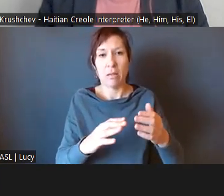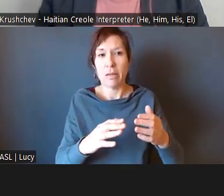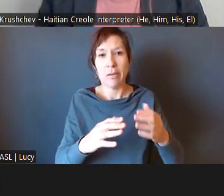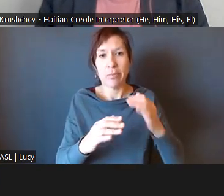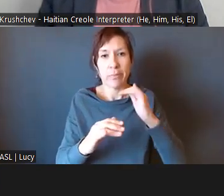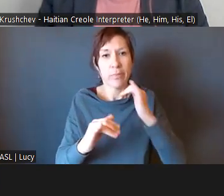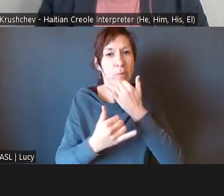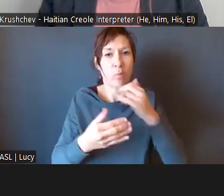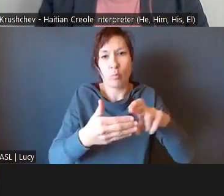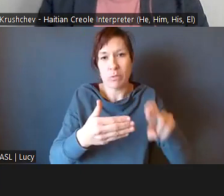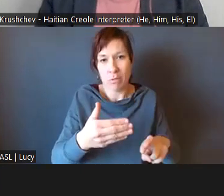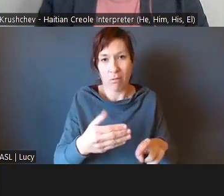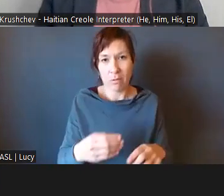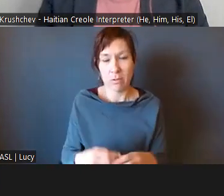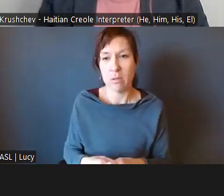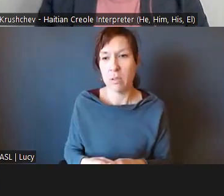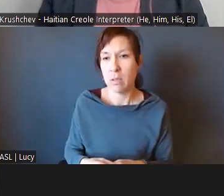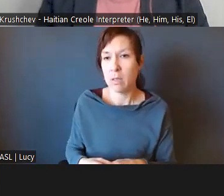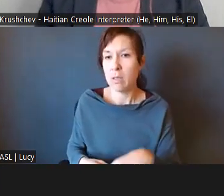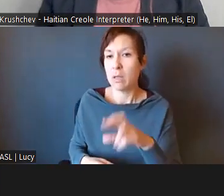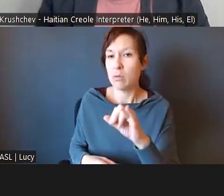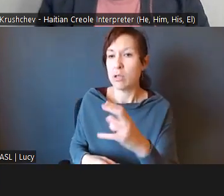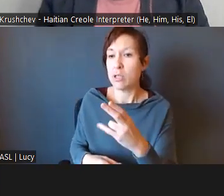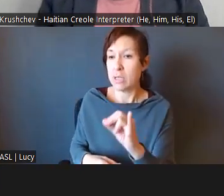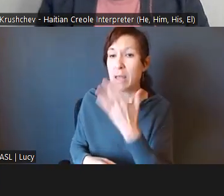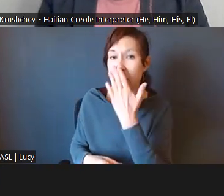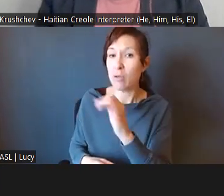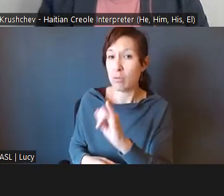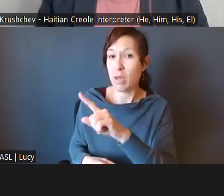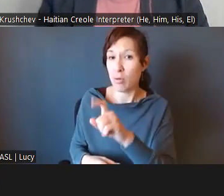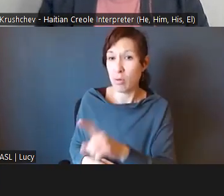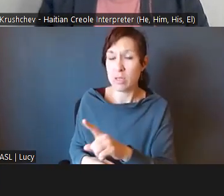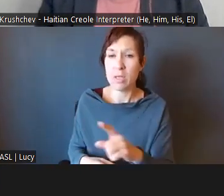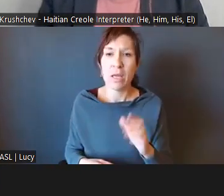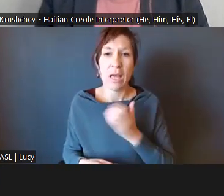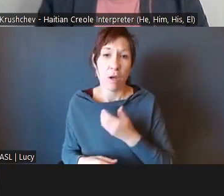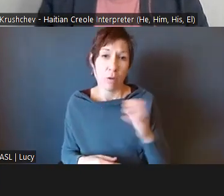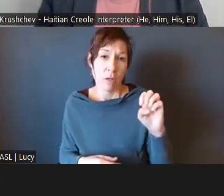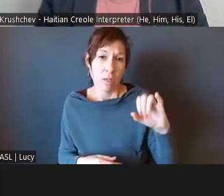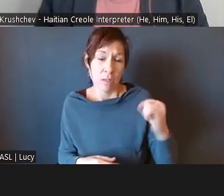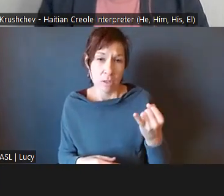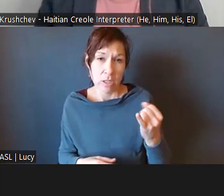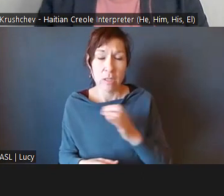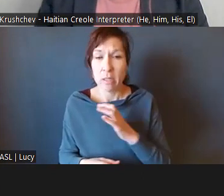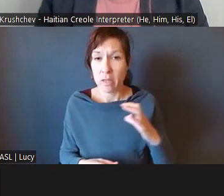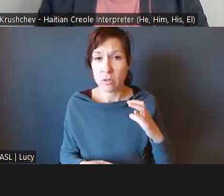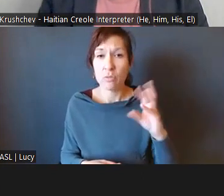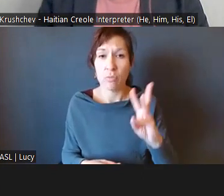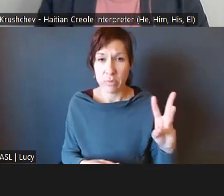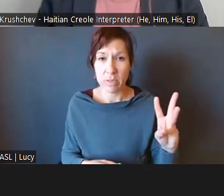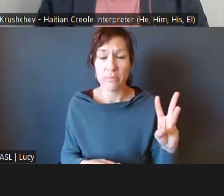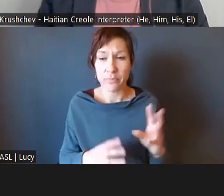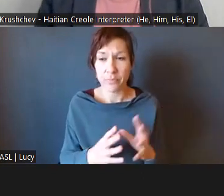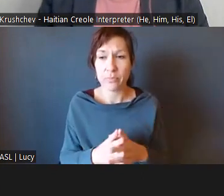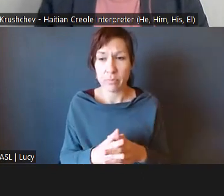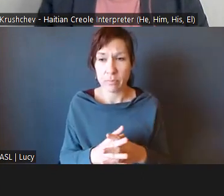Thank you for that question, Ms. Thank you There is on our EJ Council website, there is